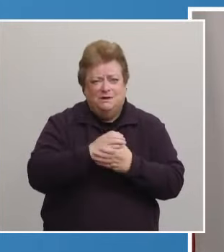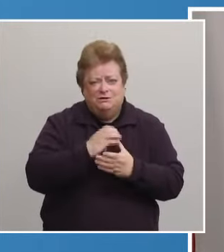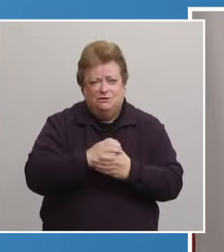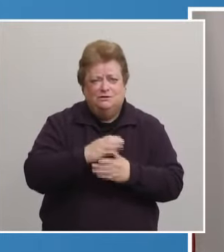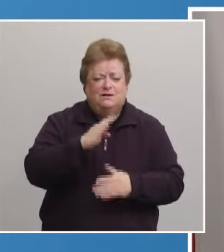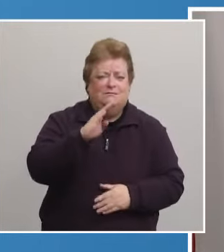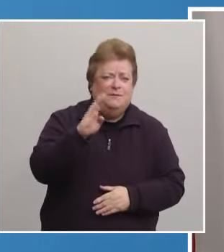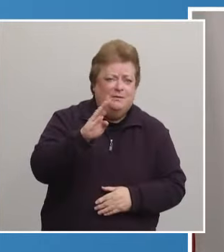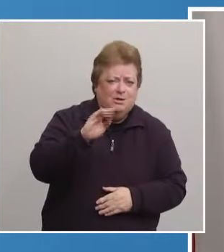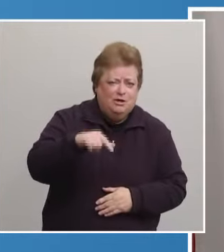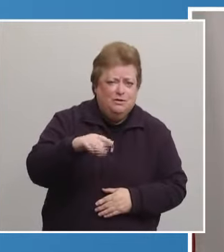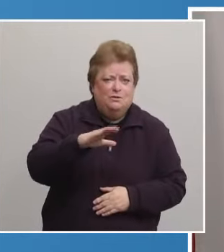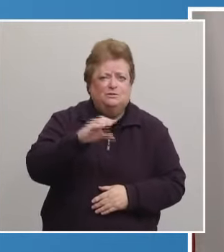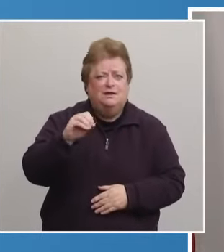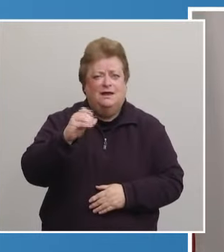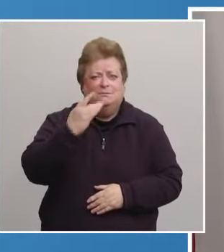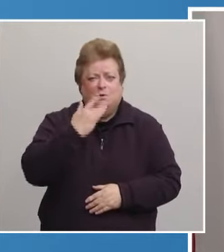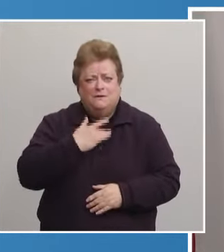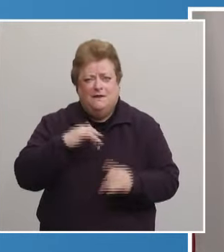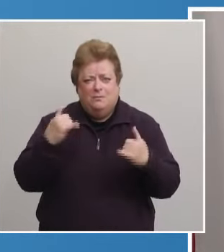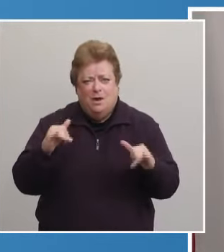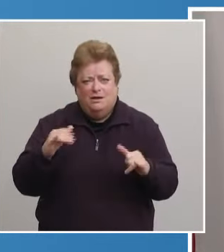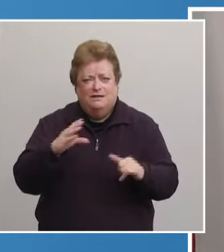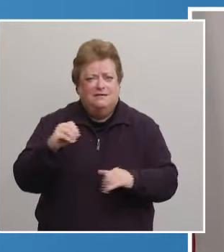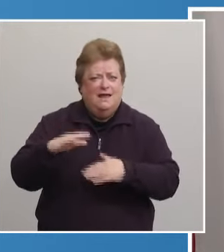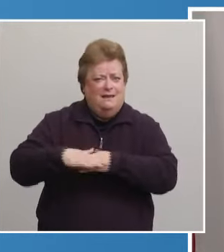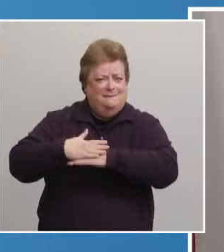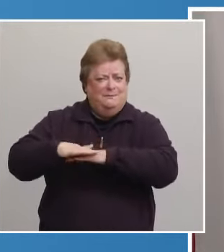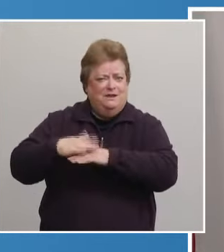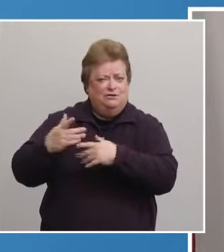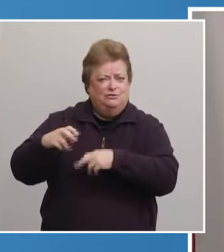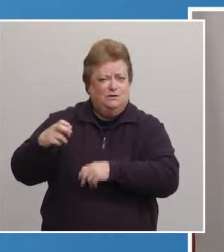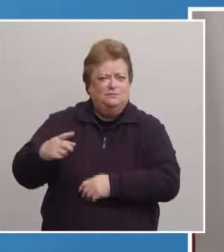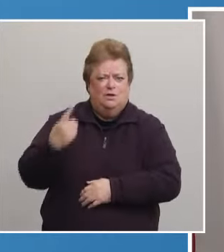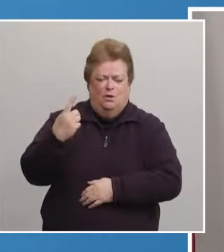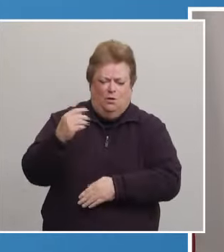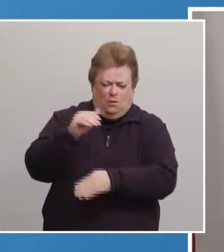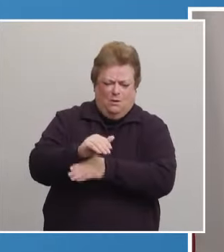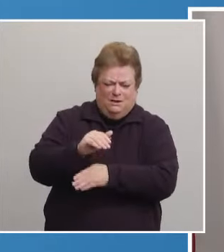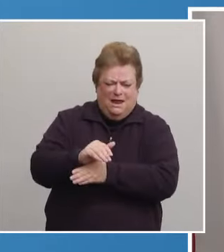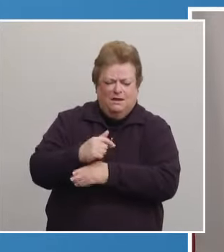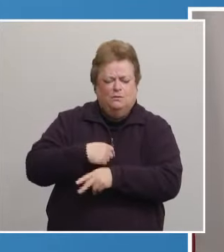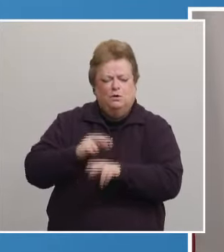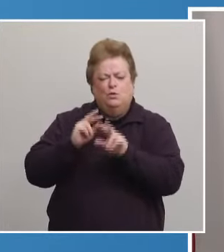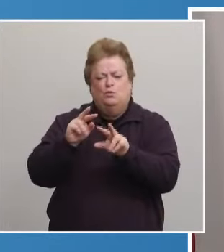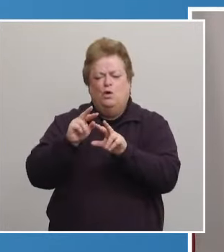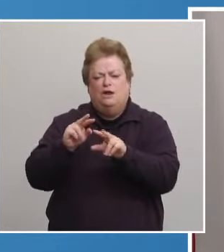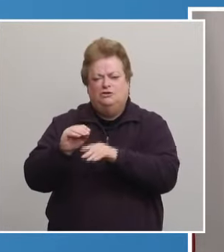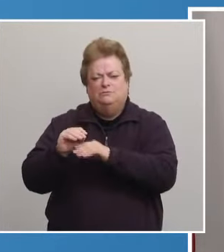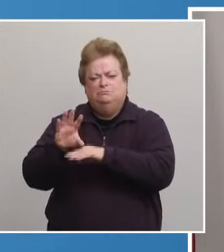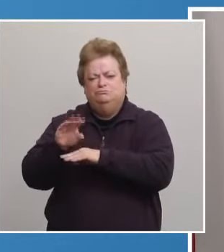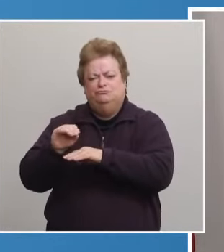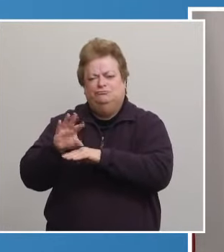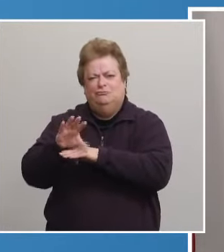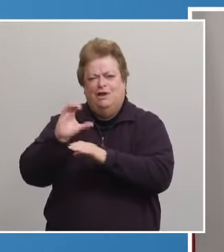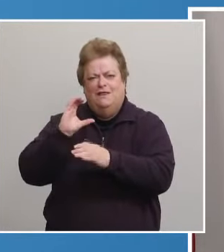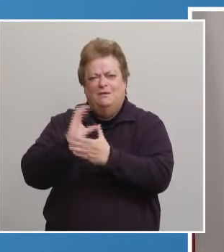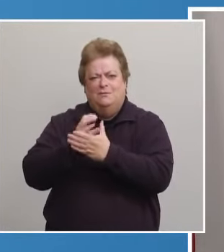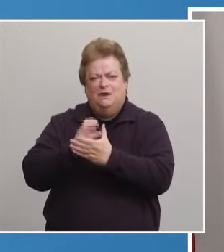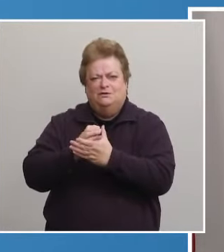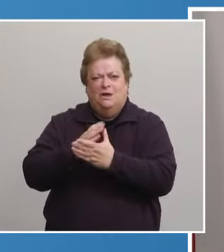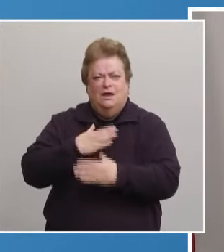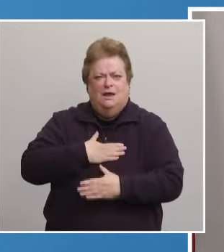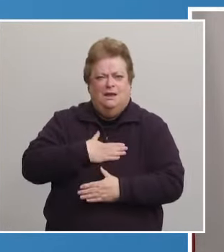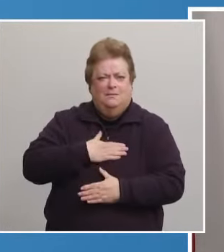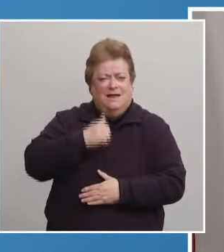and beach trips. And one night during my grandpa's slideshow when my younger sister was just two years old, she brought